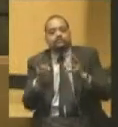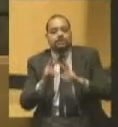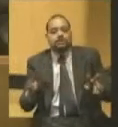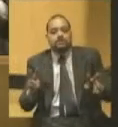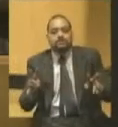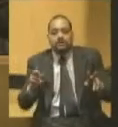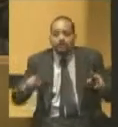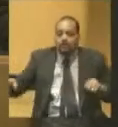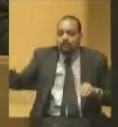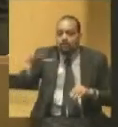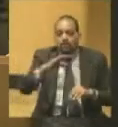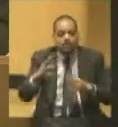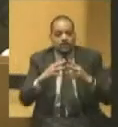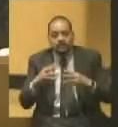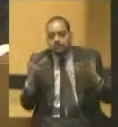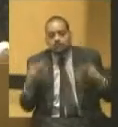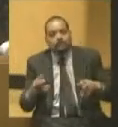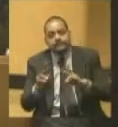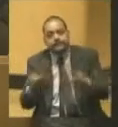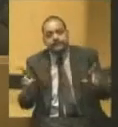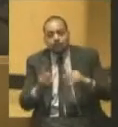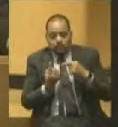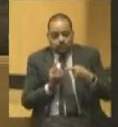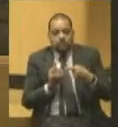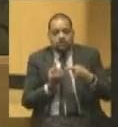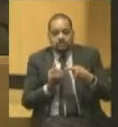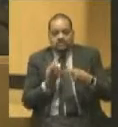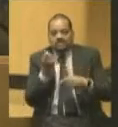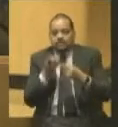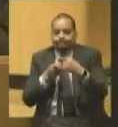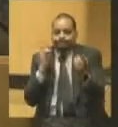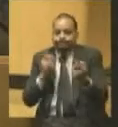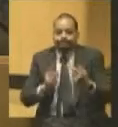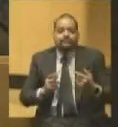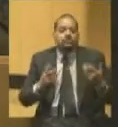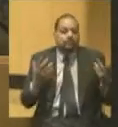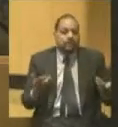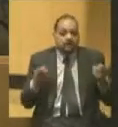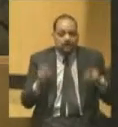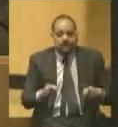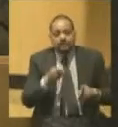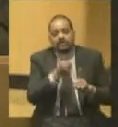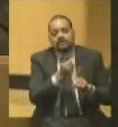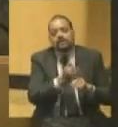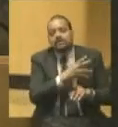Now, Vallandigham, as you know, wasn't there to defend himself because he had been found guilty by a military commission,